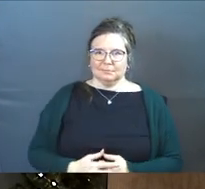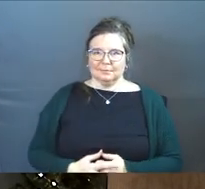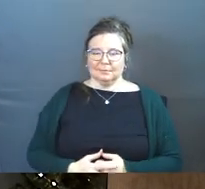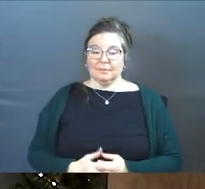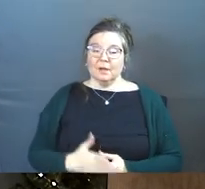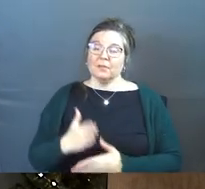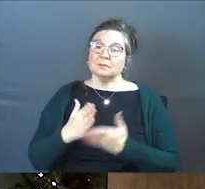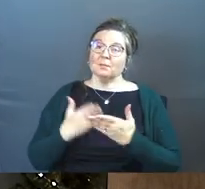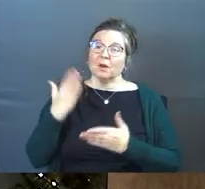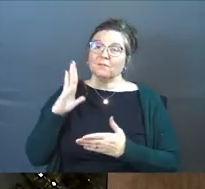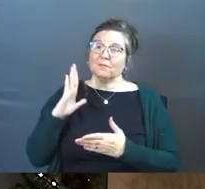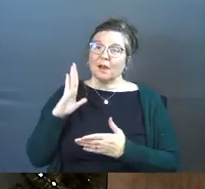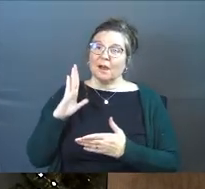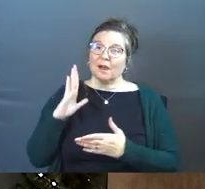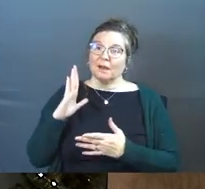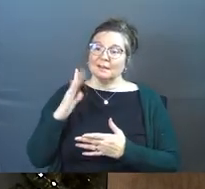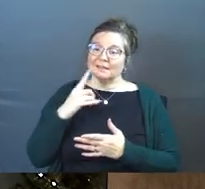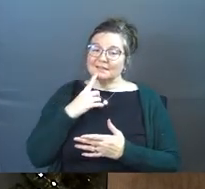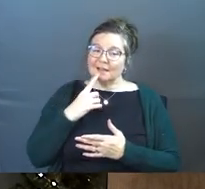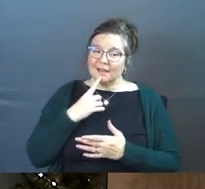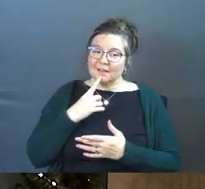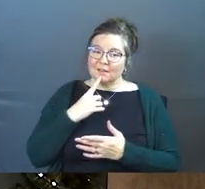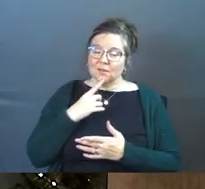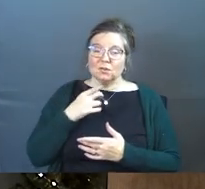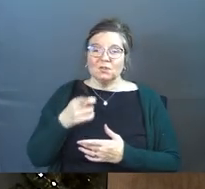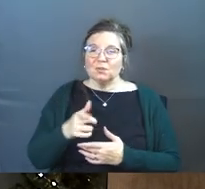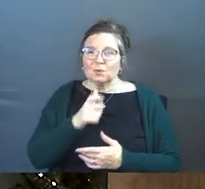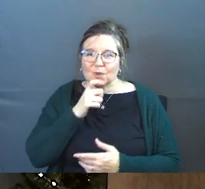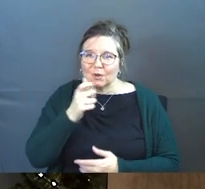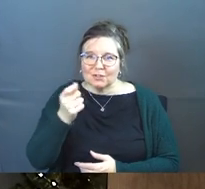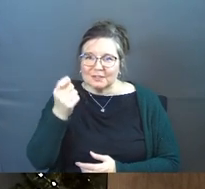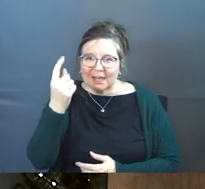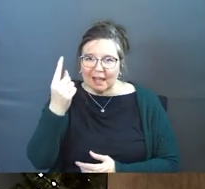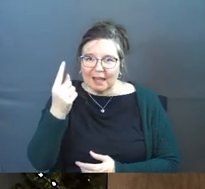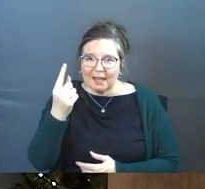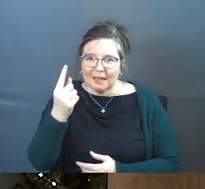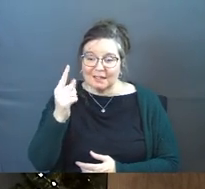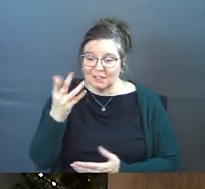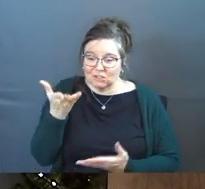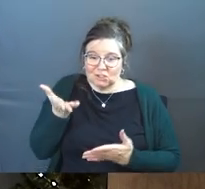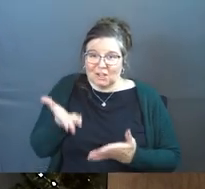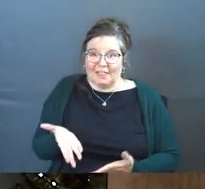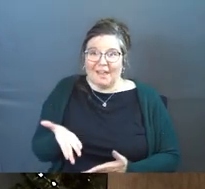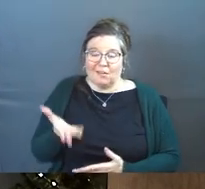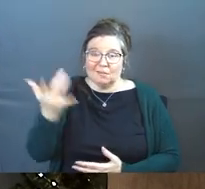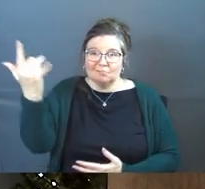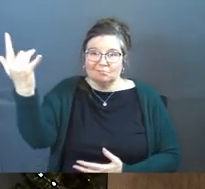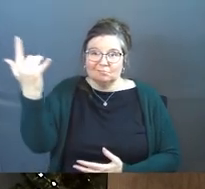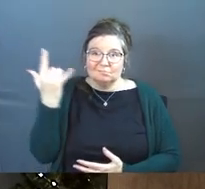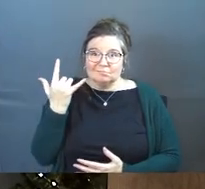There's a part of God coming in and saying, you don't understand. It's just there.